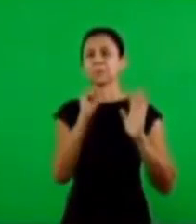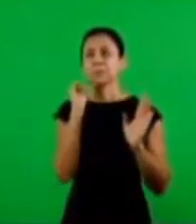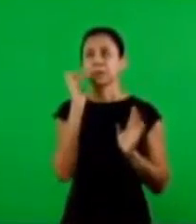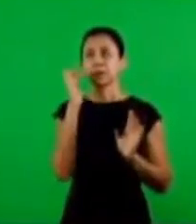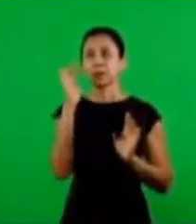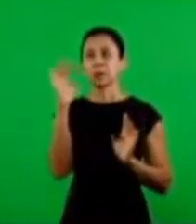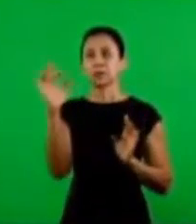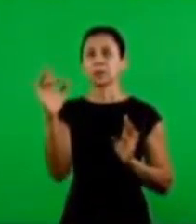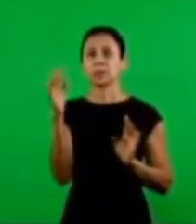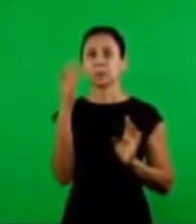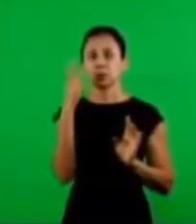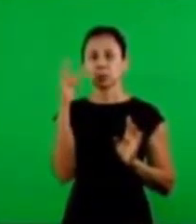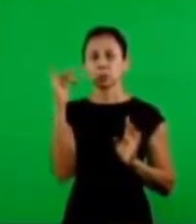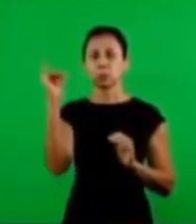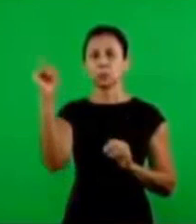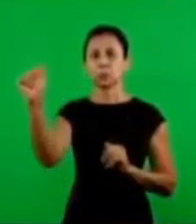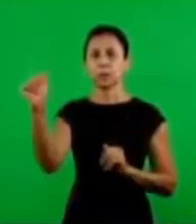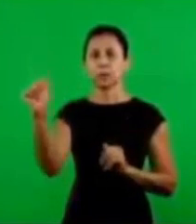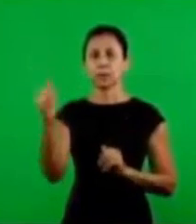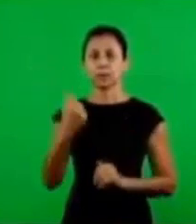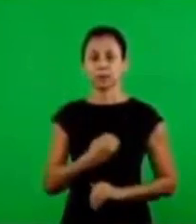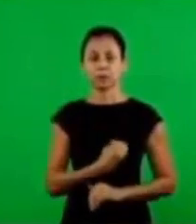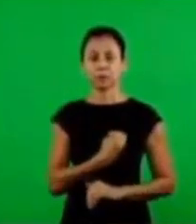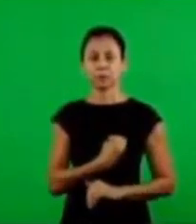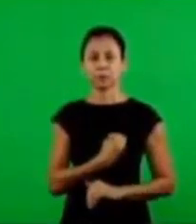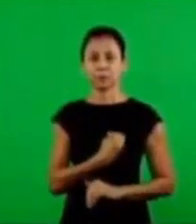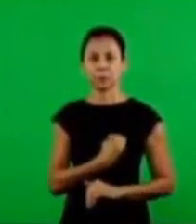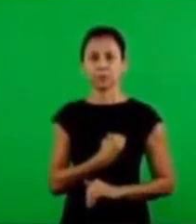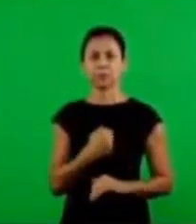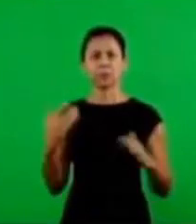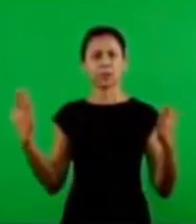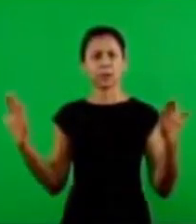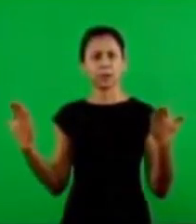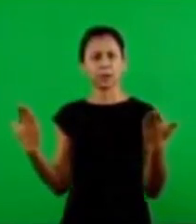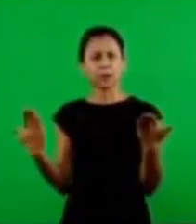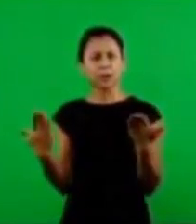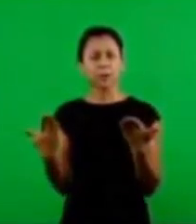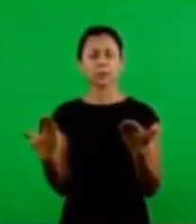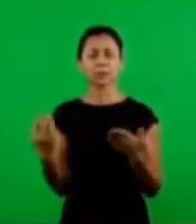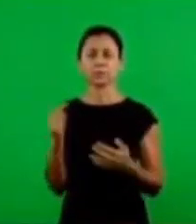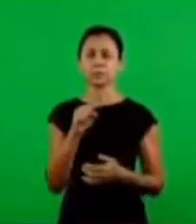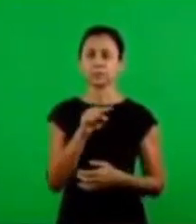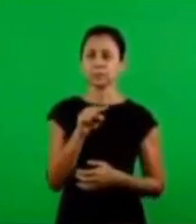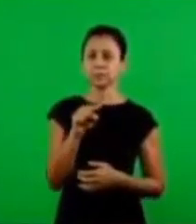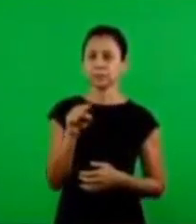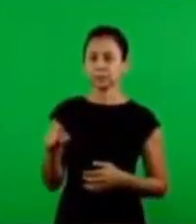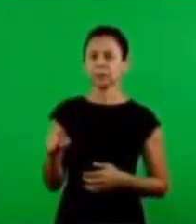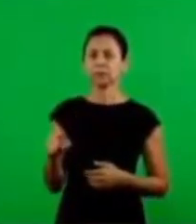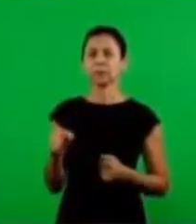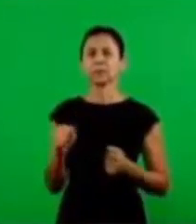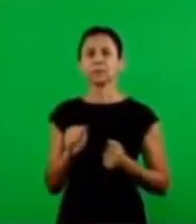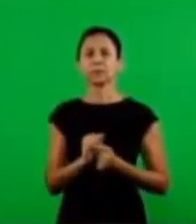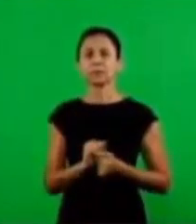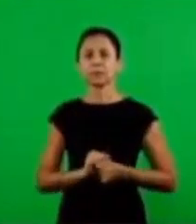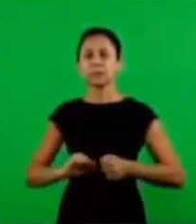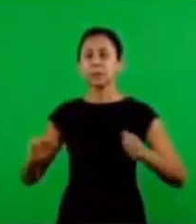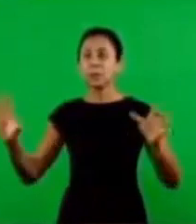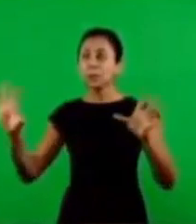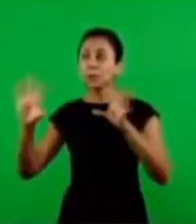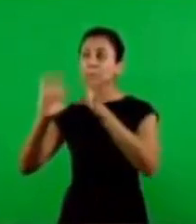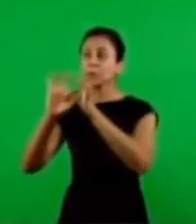fear of the father the living word now man is in the presence of the living word